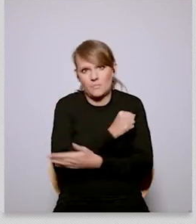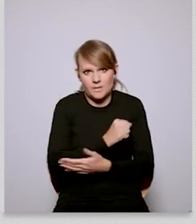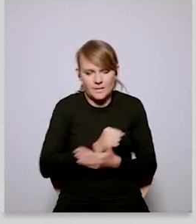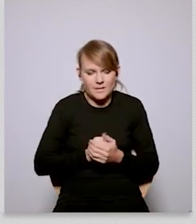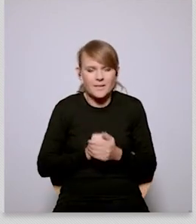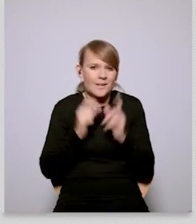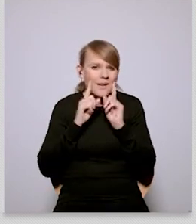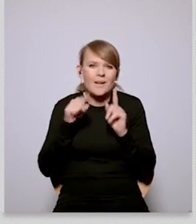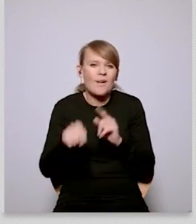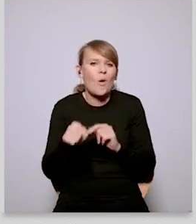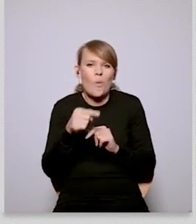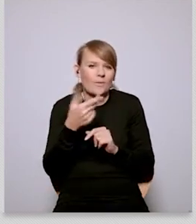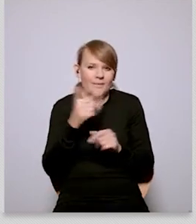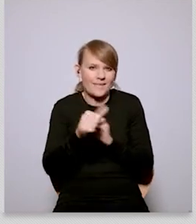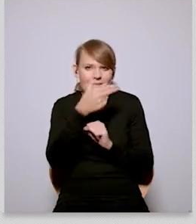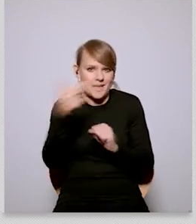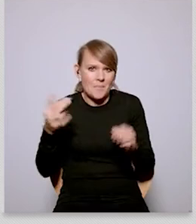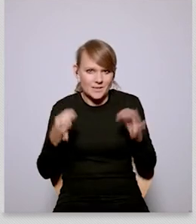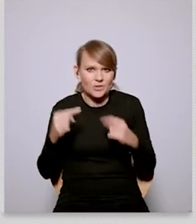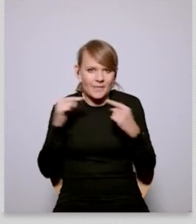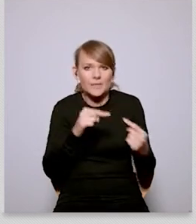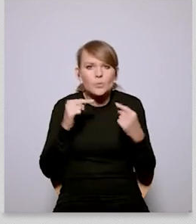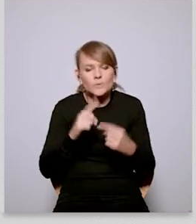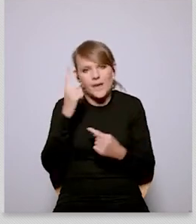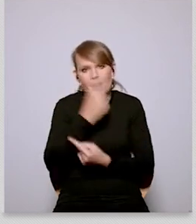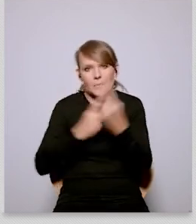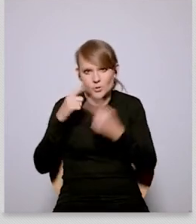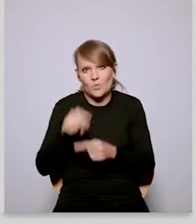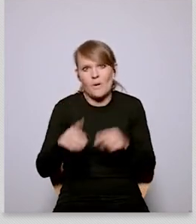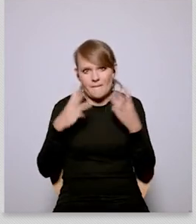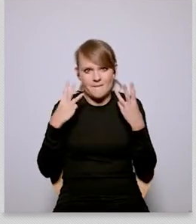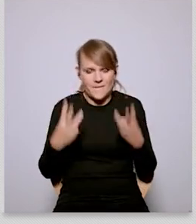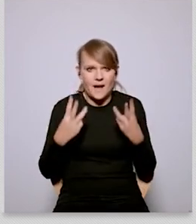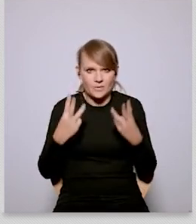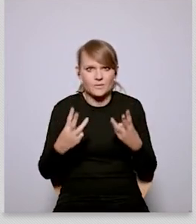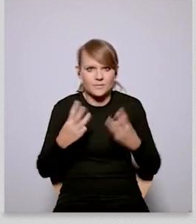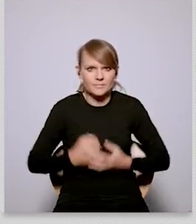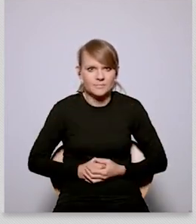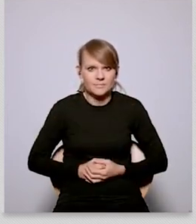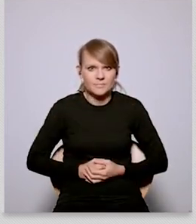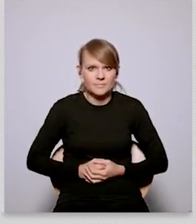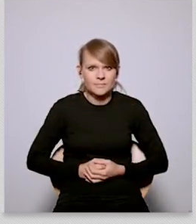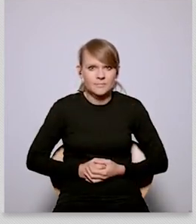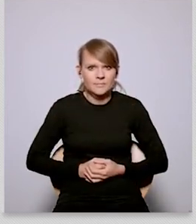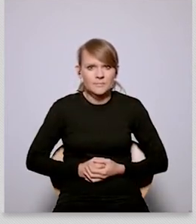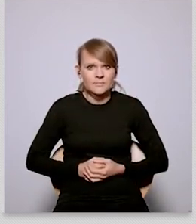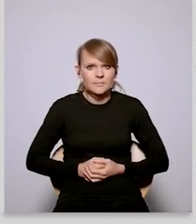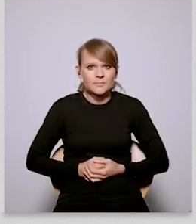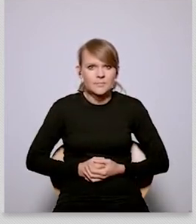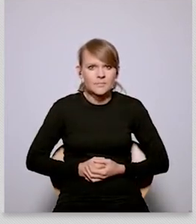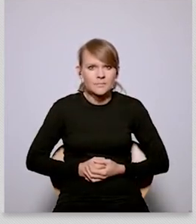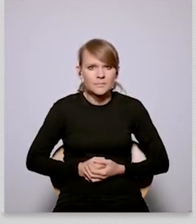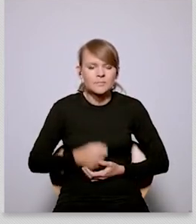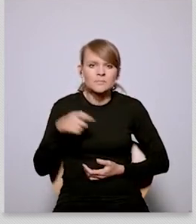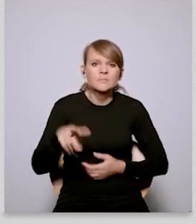important um in terms of our international relationships that it kind of puts us on a more honest footing in the dialogue um